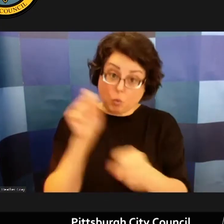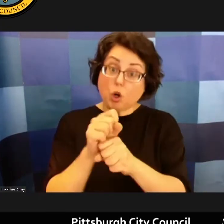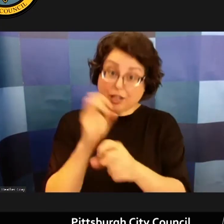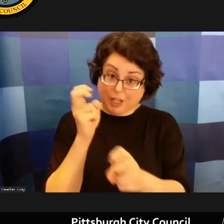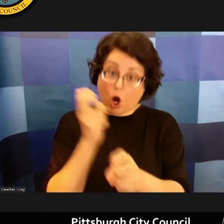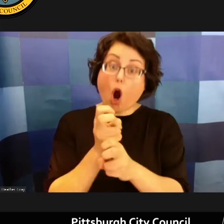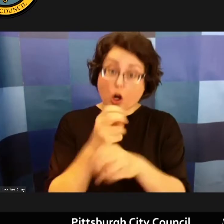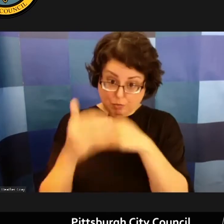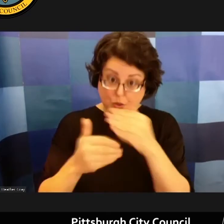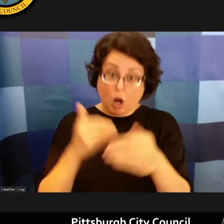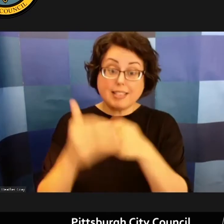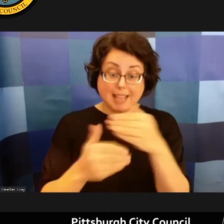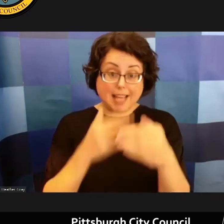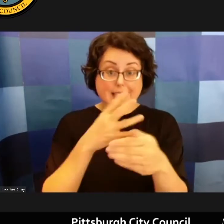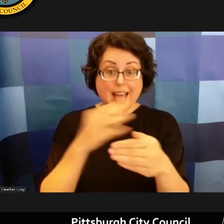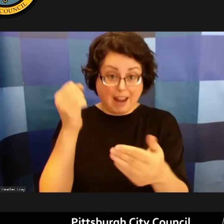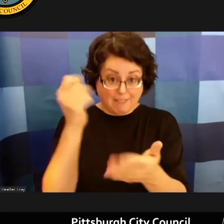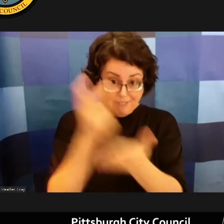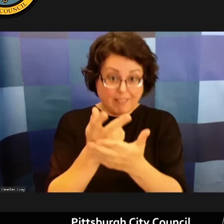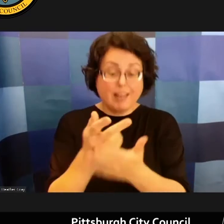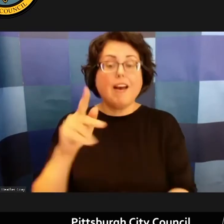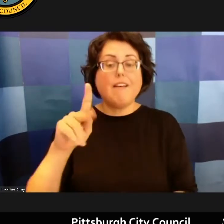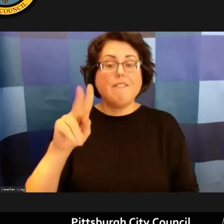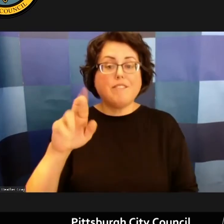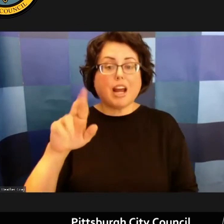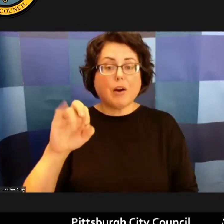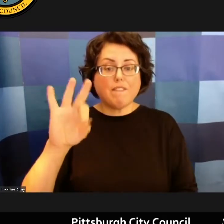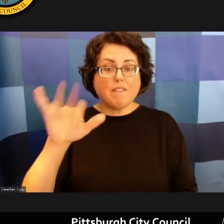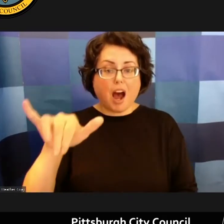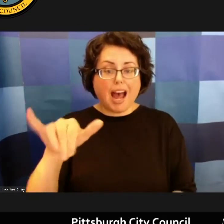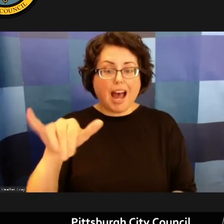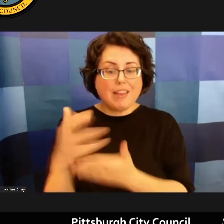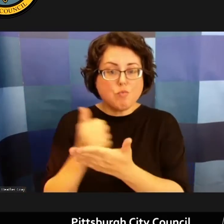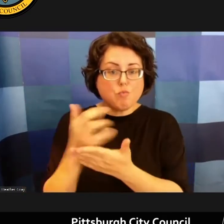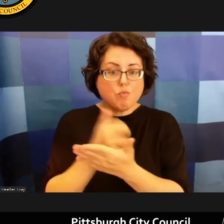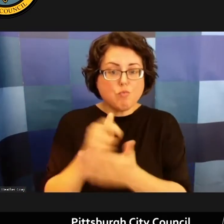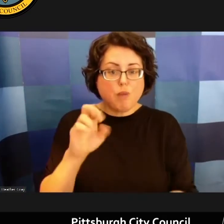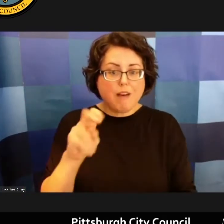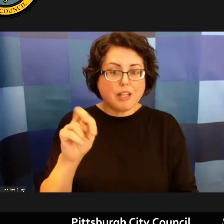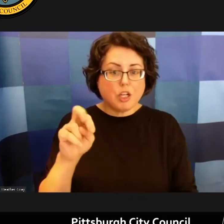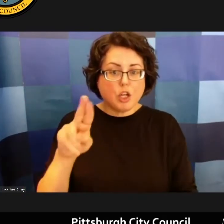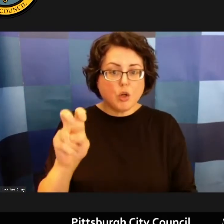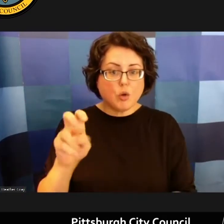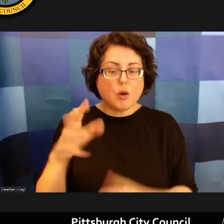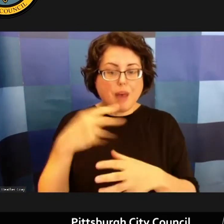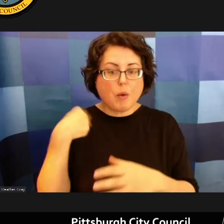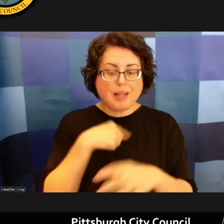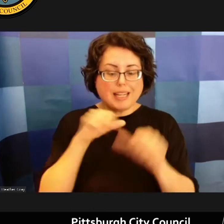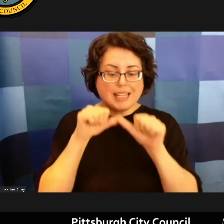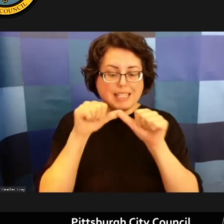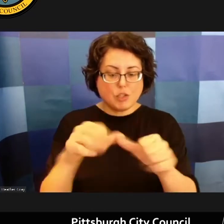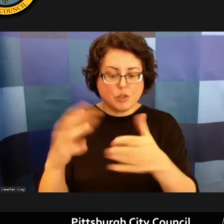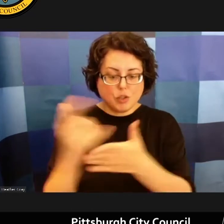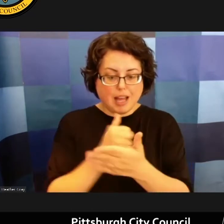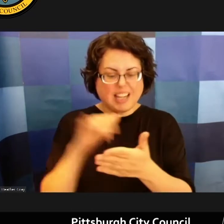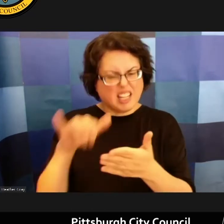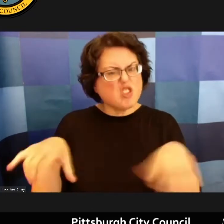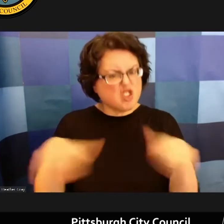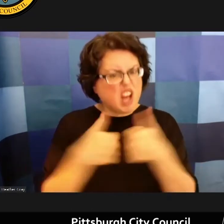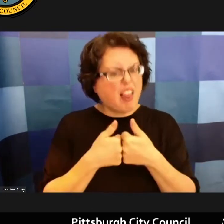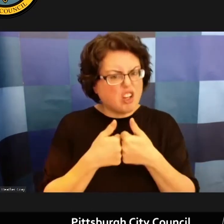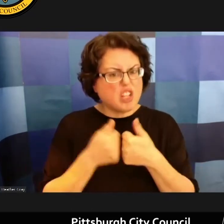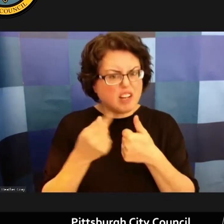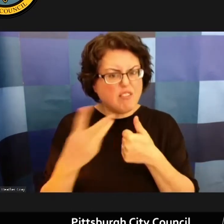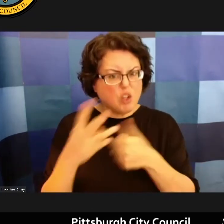and verify all of the revenue uh that we continue to collect um it's been a very challenging uh couple of years